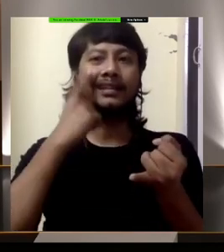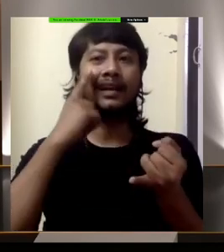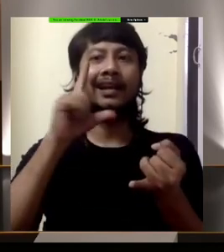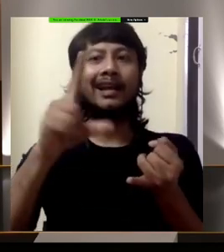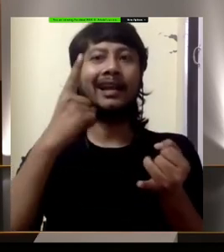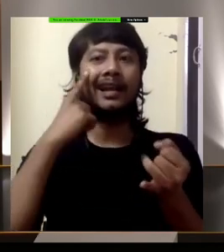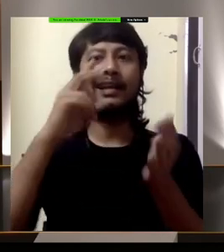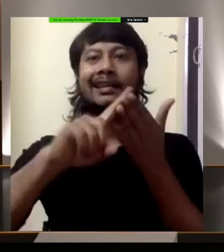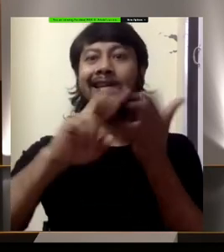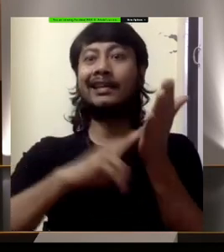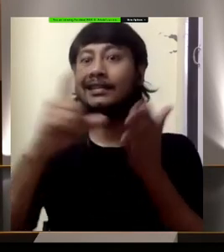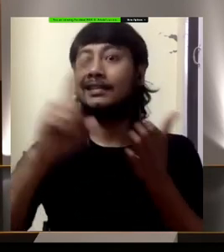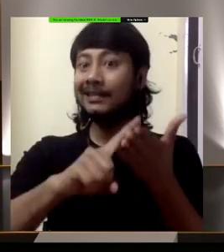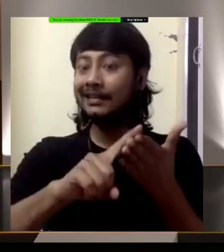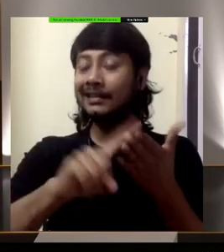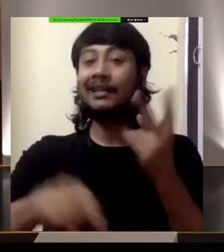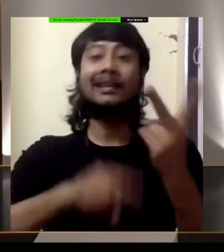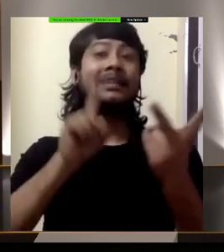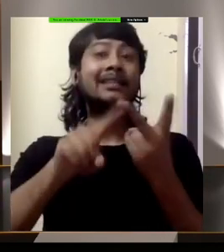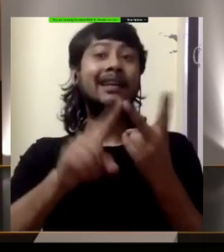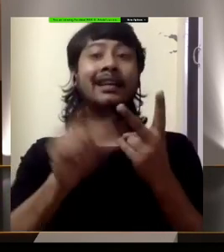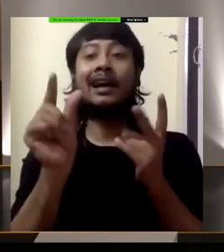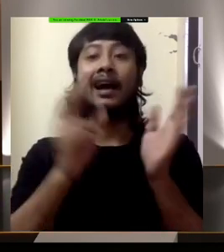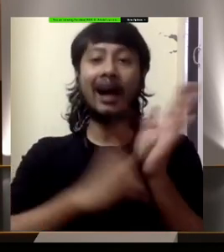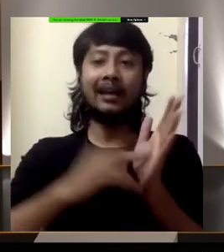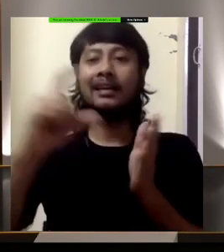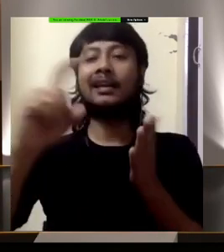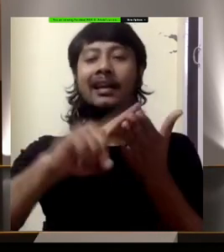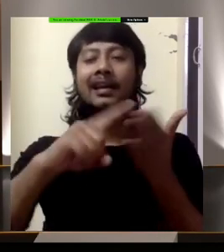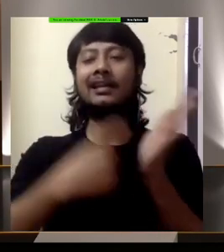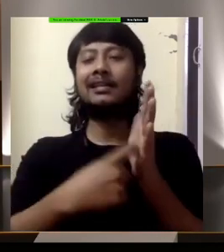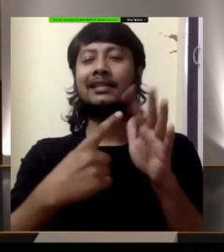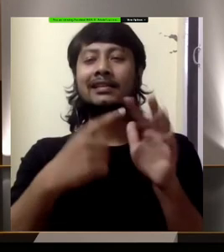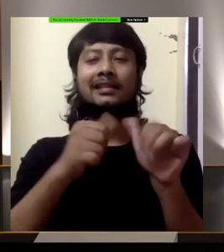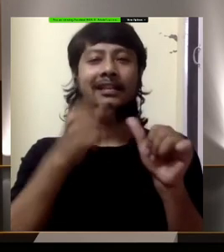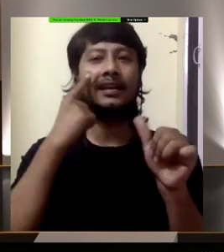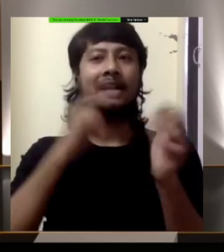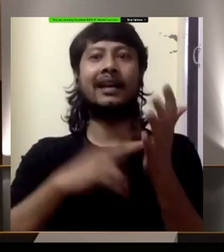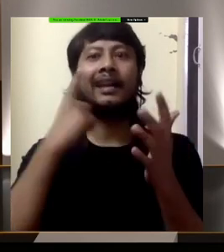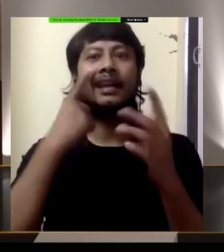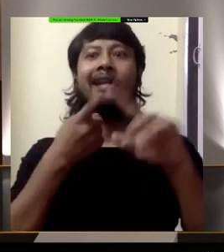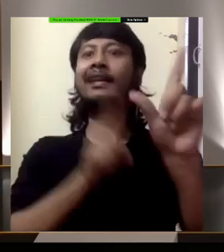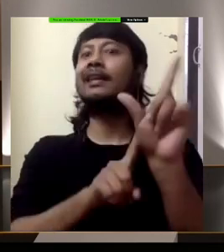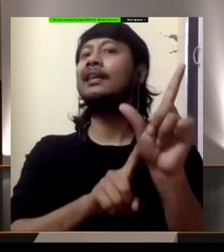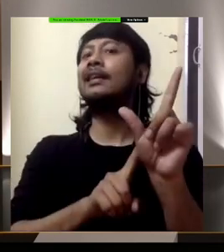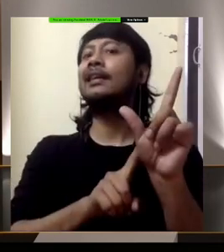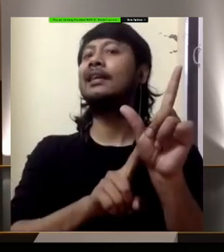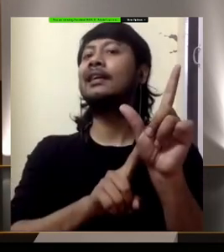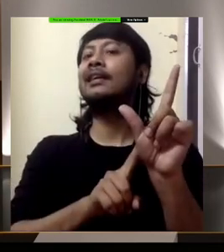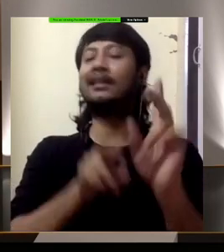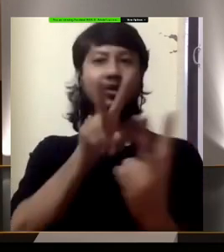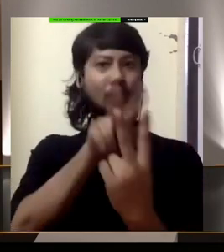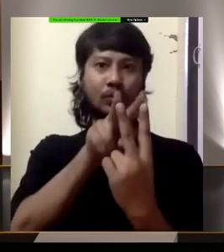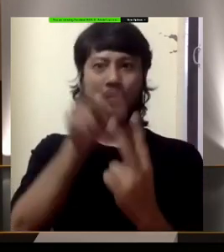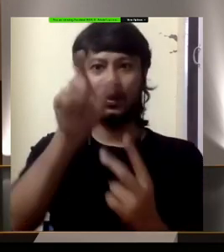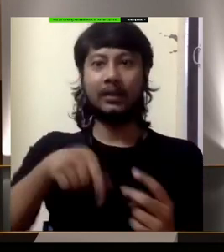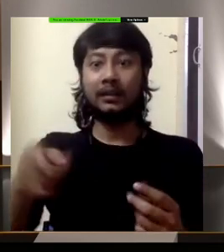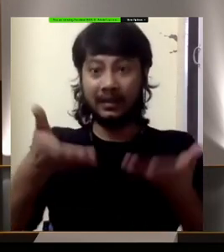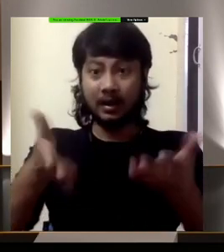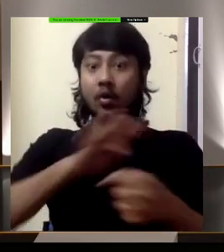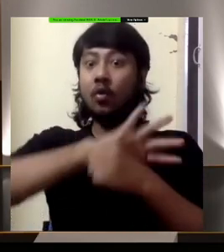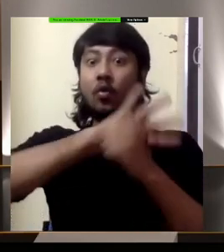What COVID has done is it has unmasked in all of us a vulnerability known as